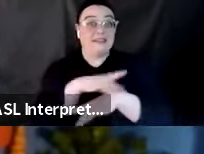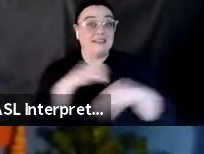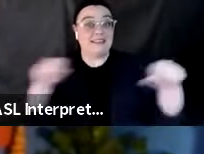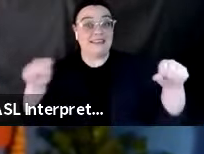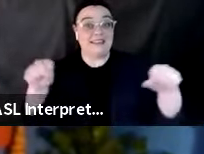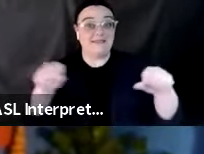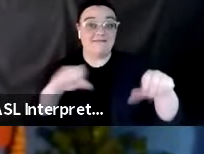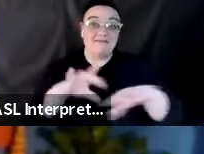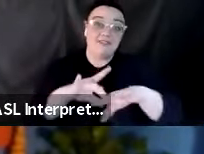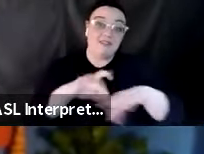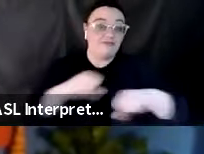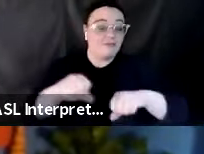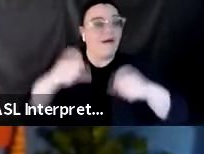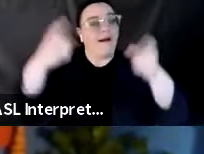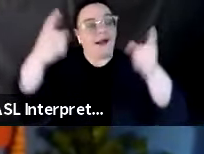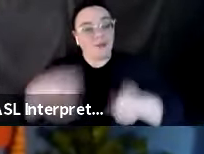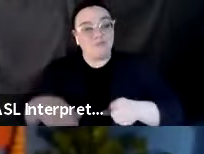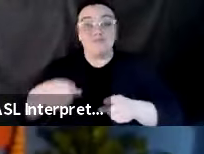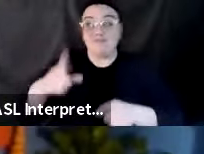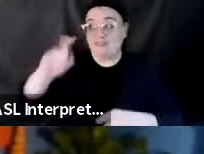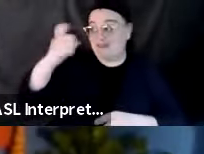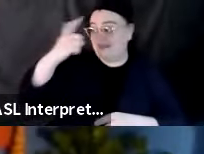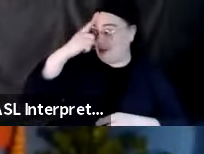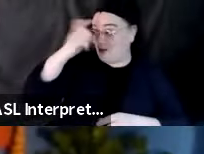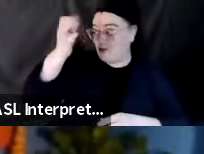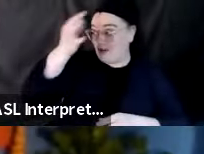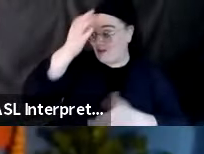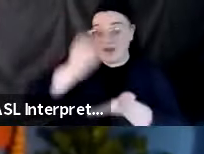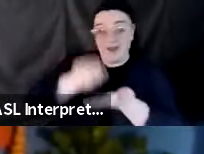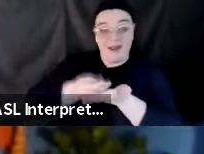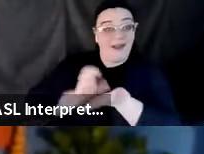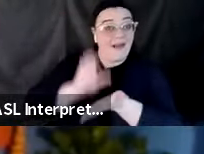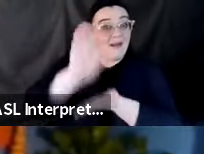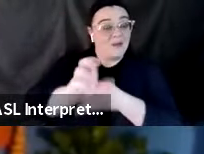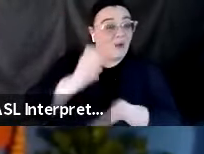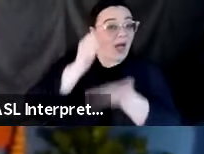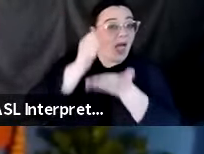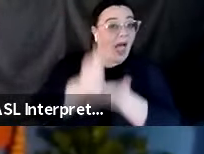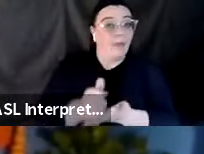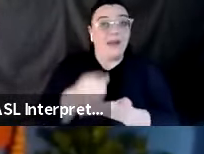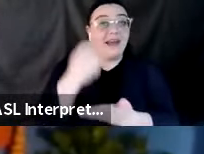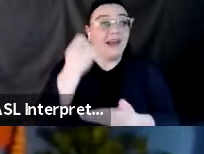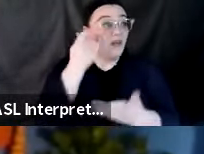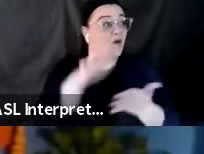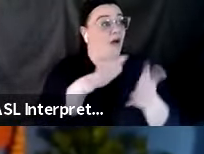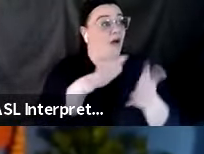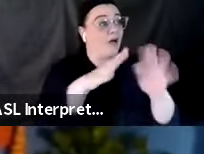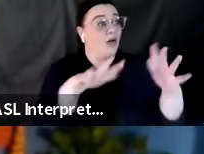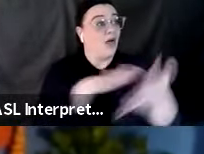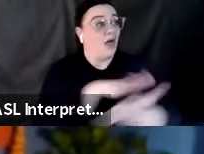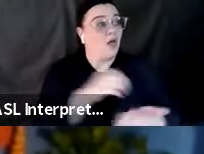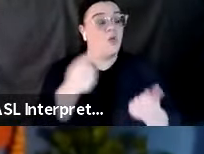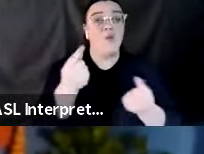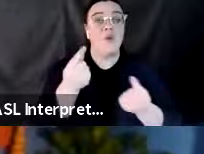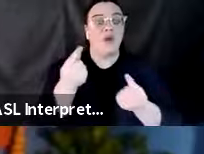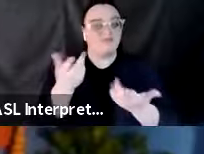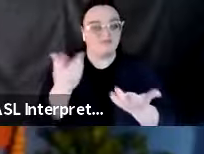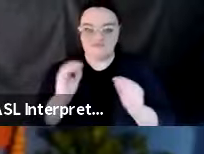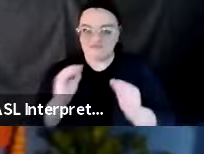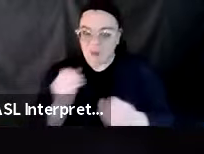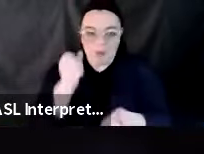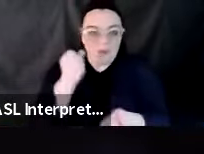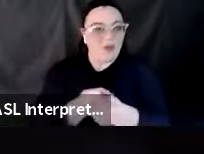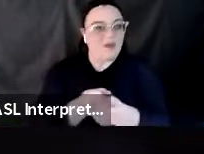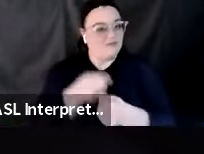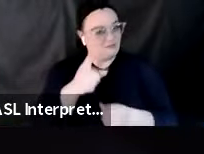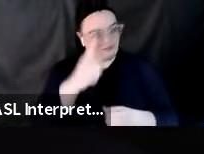you funds to rebuild your home. It's going to be up to you. So earthquake insurance is very important in California, home to two-thirds of the nation's earthquake risk.